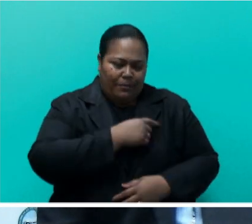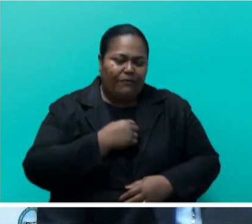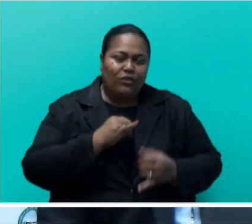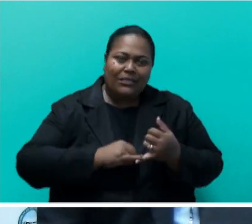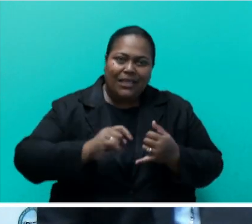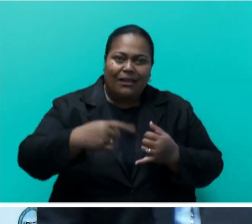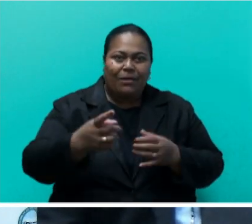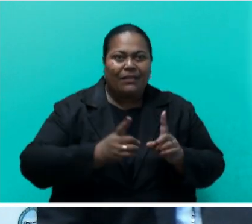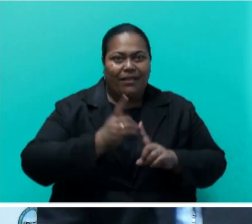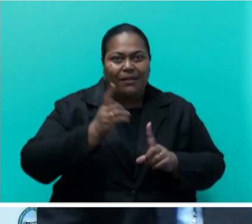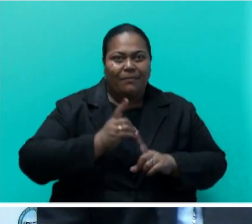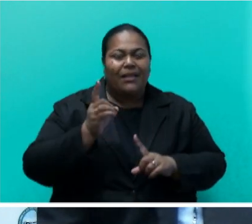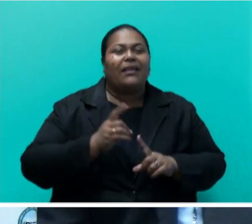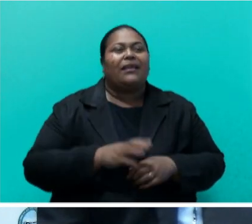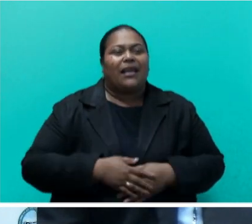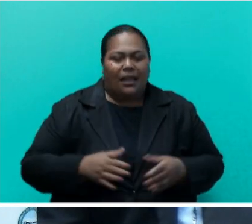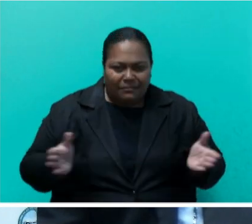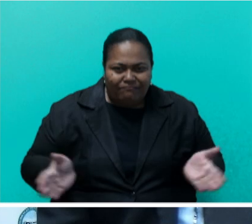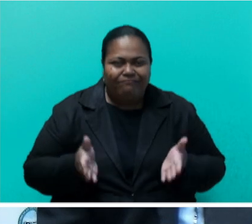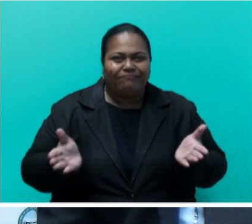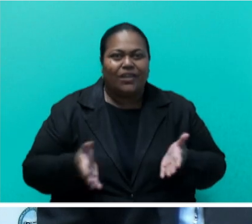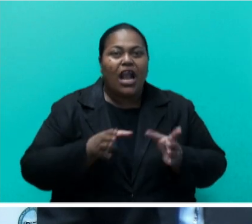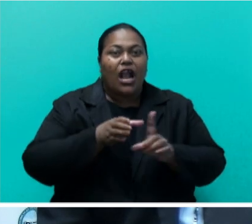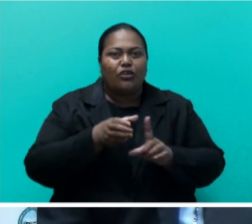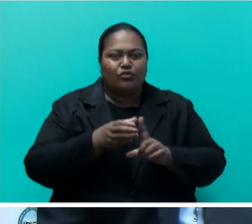stewardship, and the preservation of our cultural heritage.